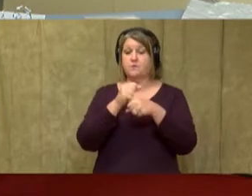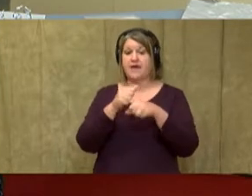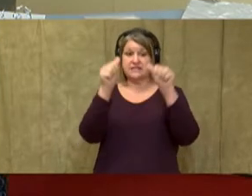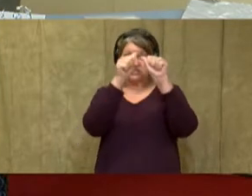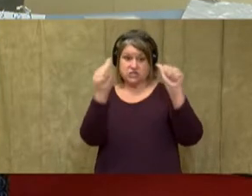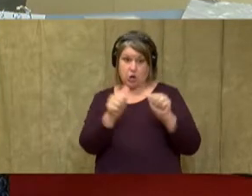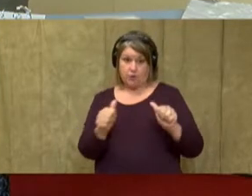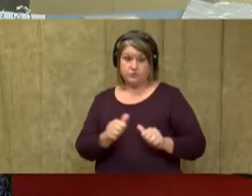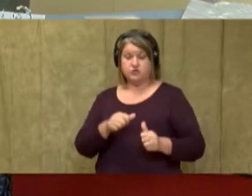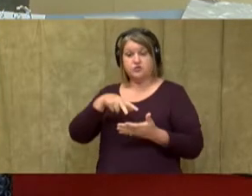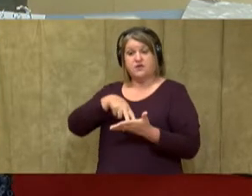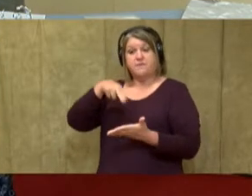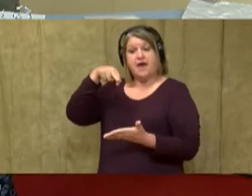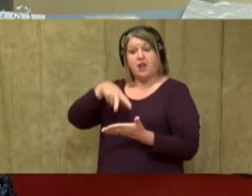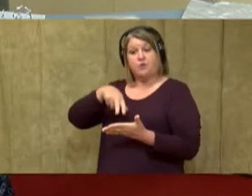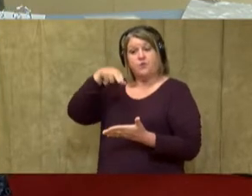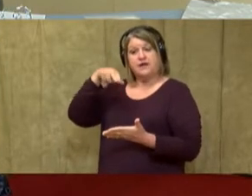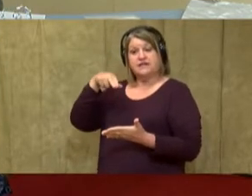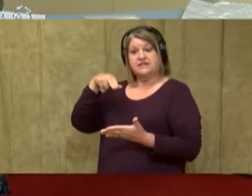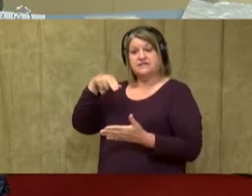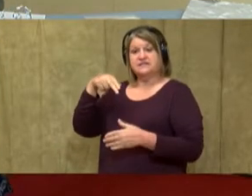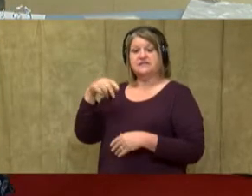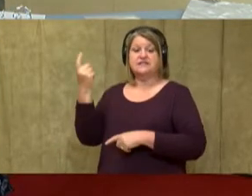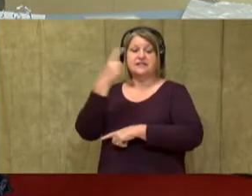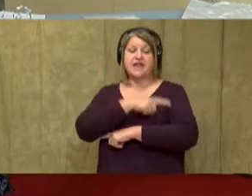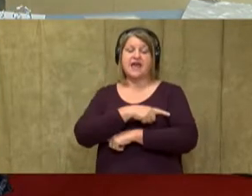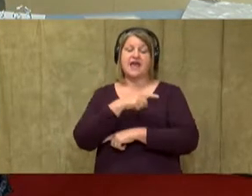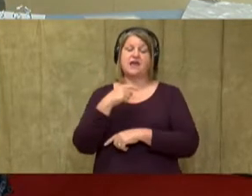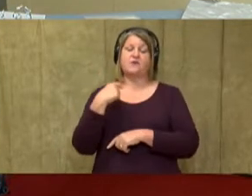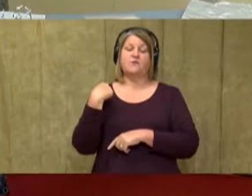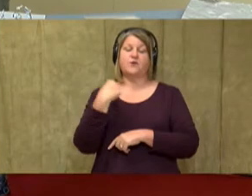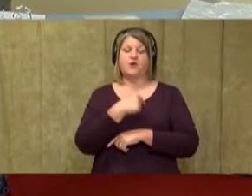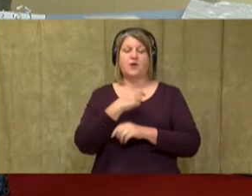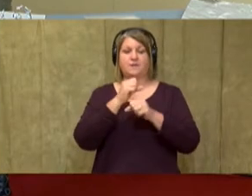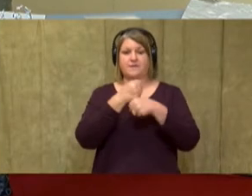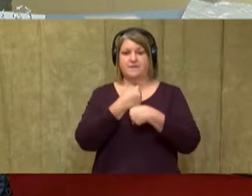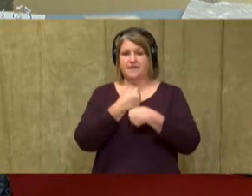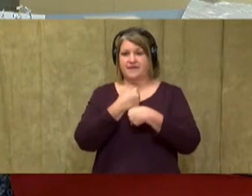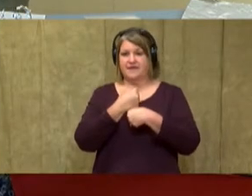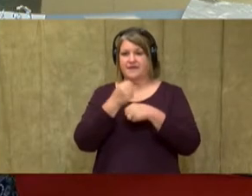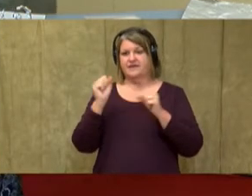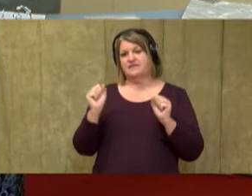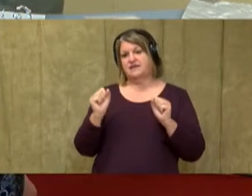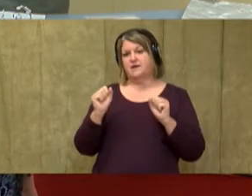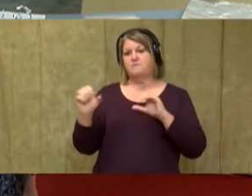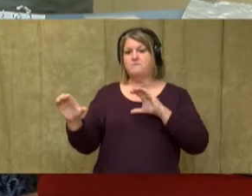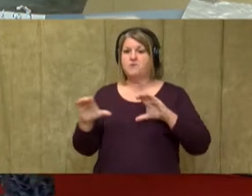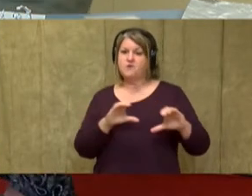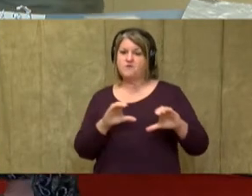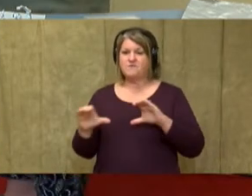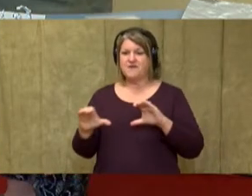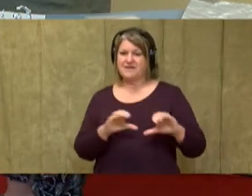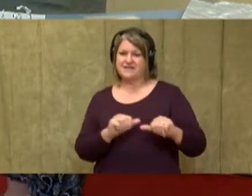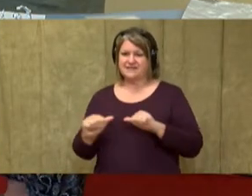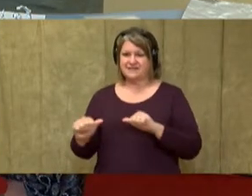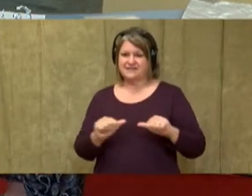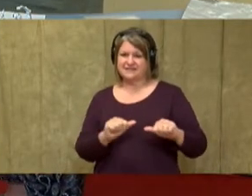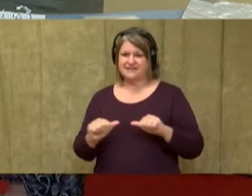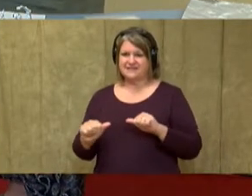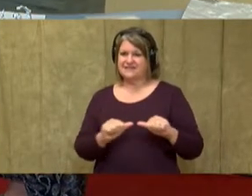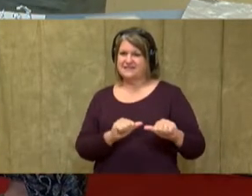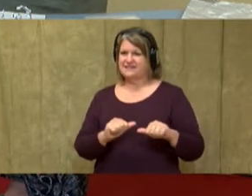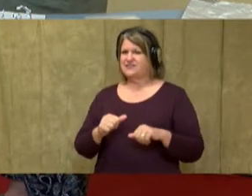So today we're going to create this movement of the figure in a sculpture. All right. Don't you like these different